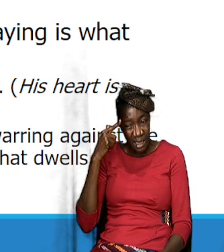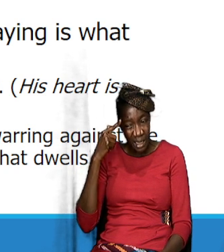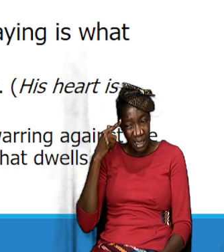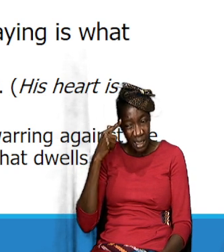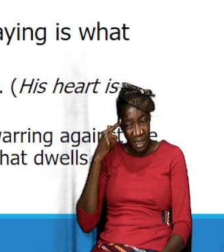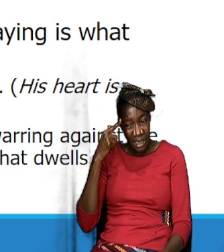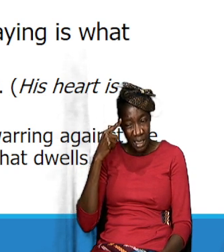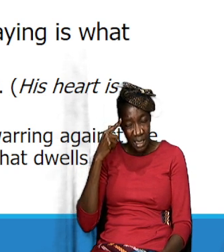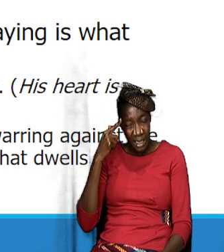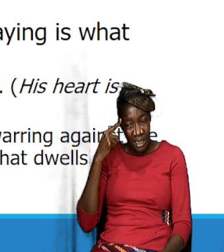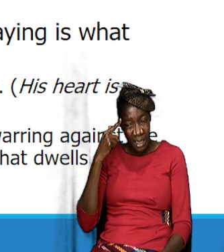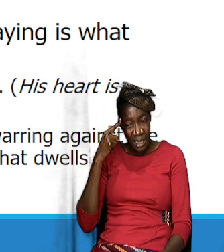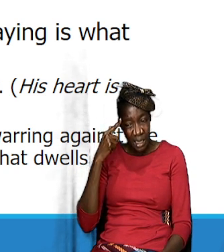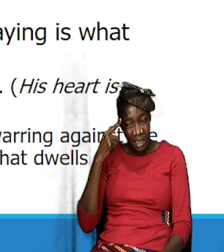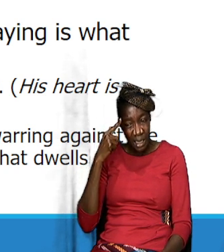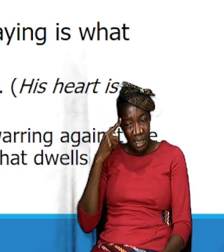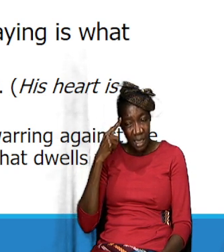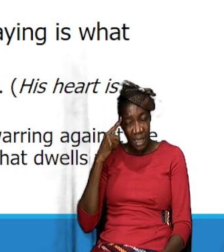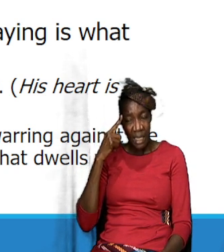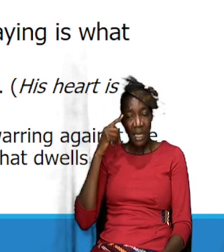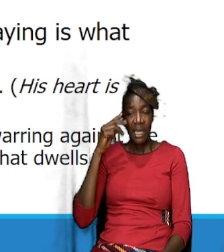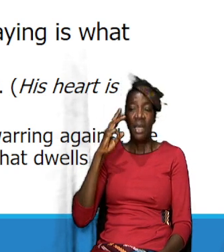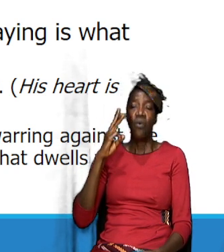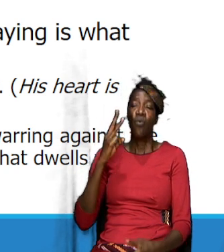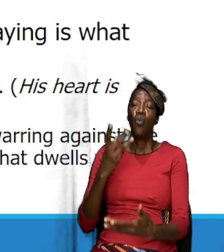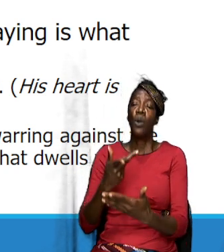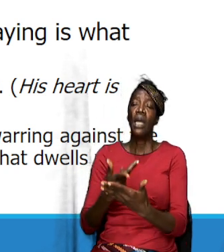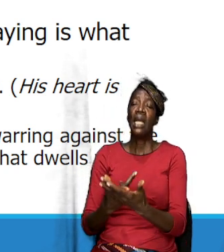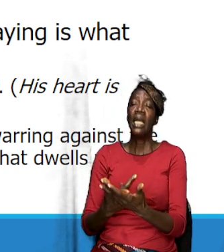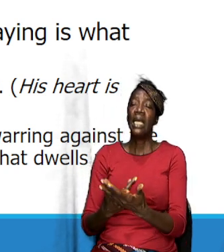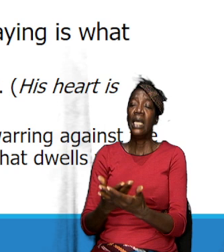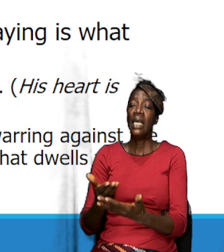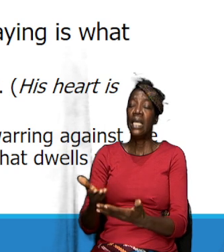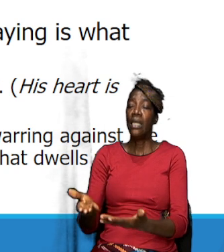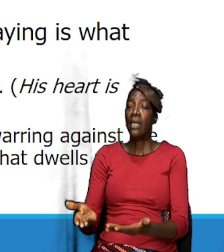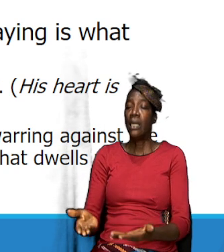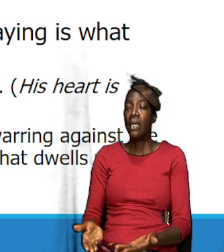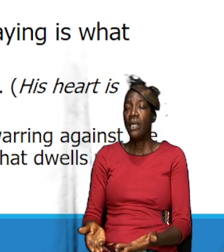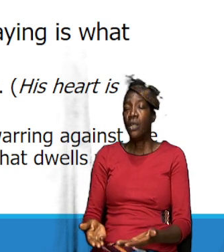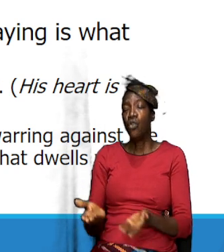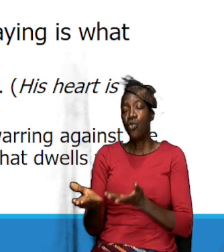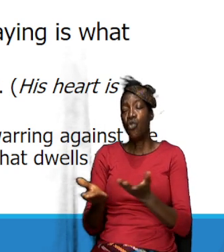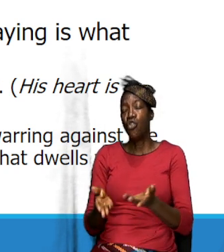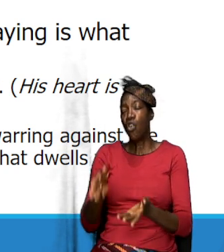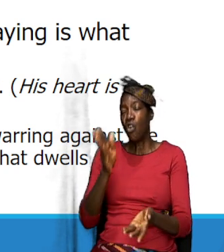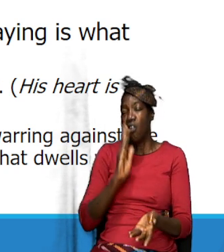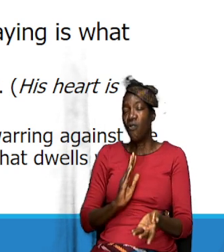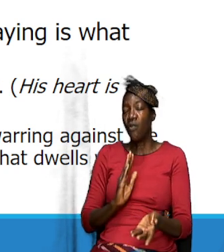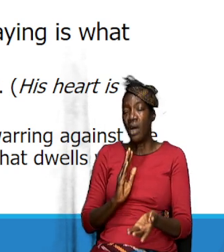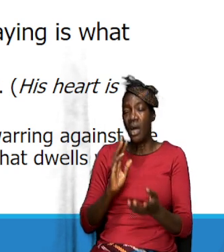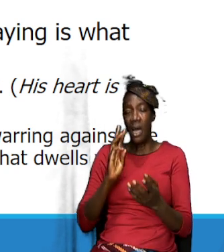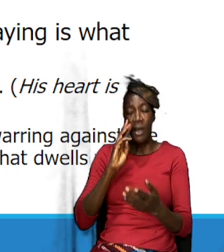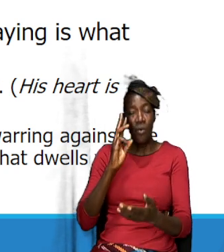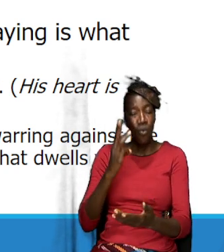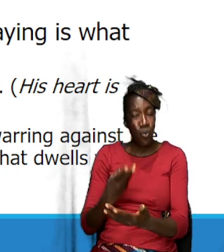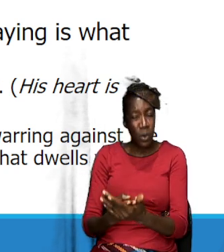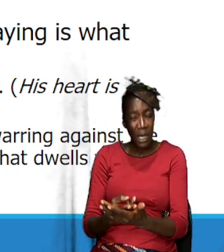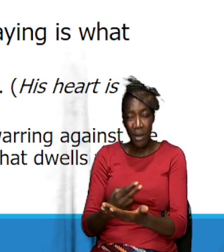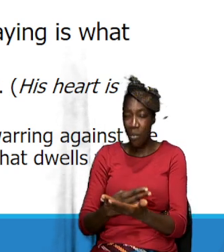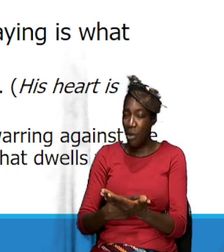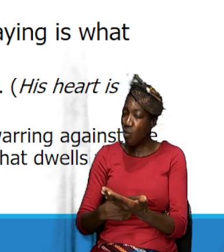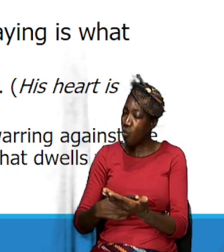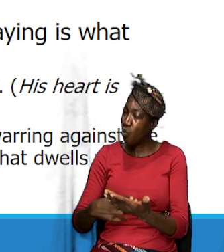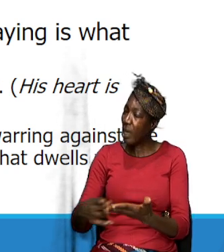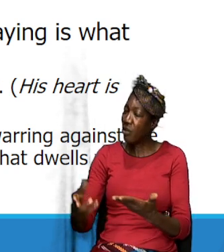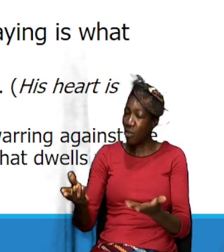is as such that they are willing to serve God they are willing to be righteous they want to be holy they want